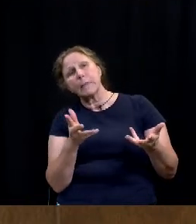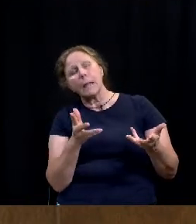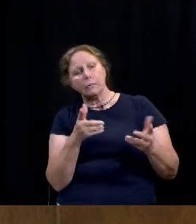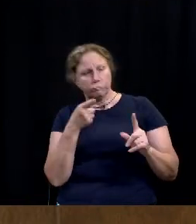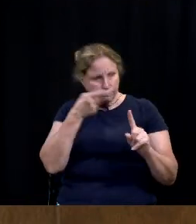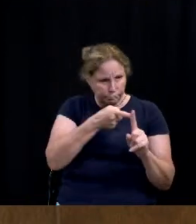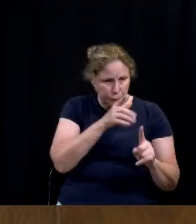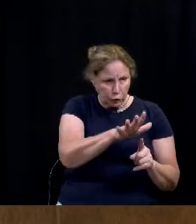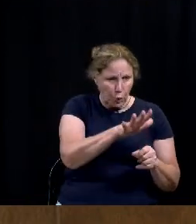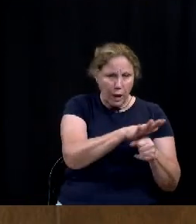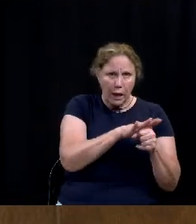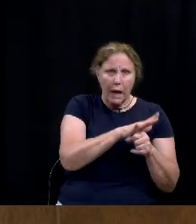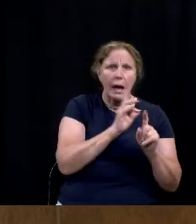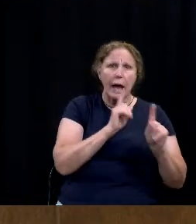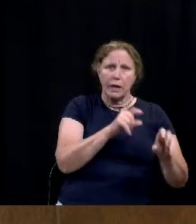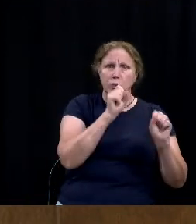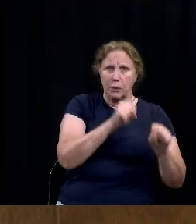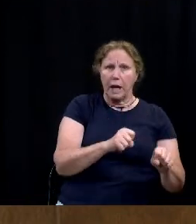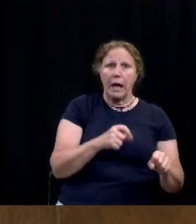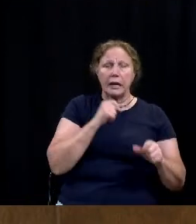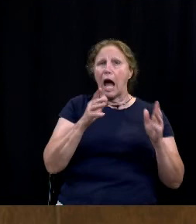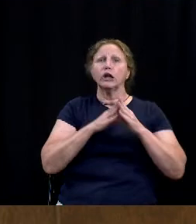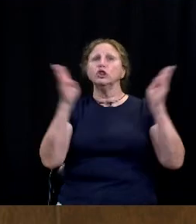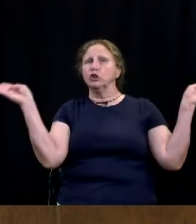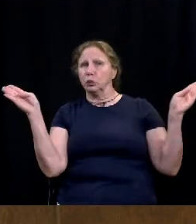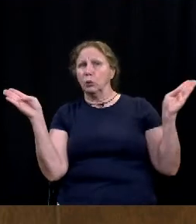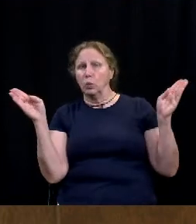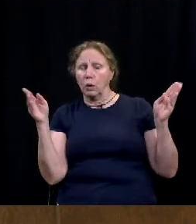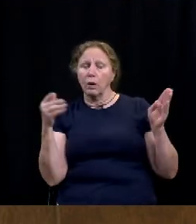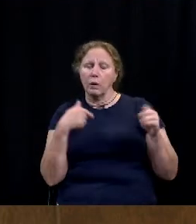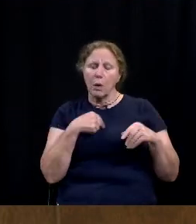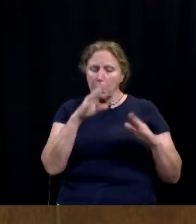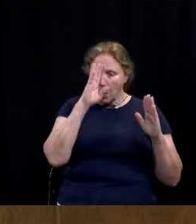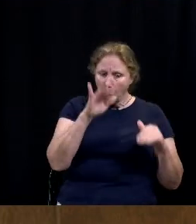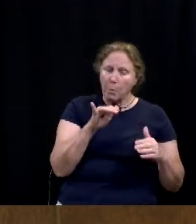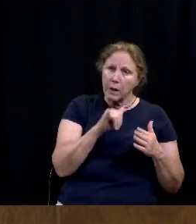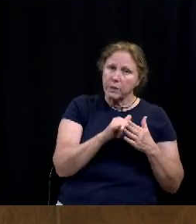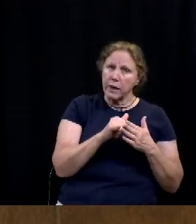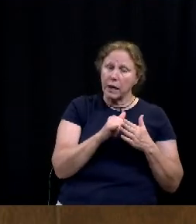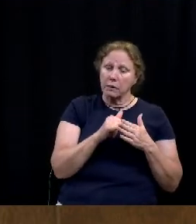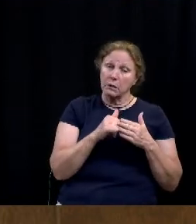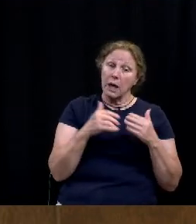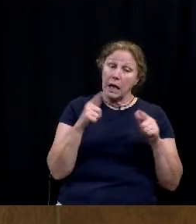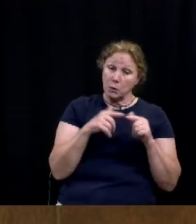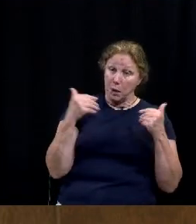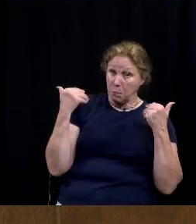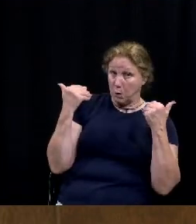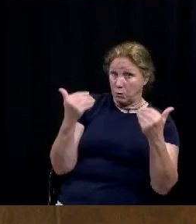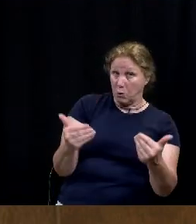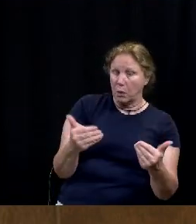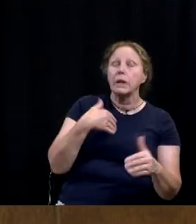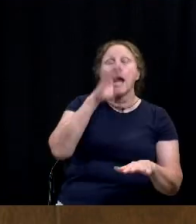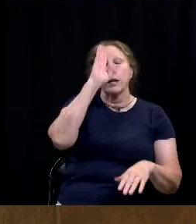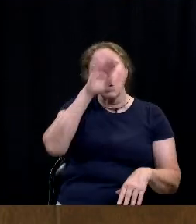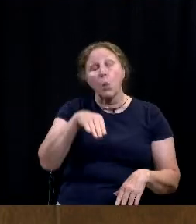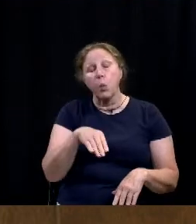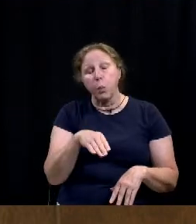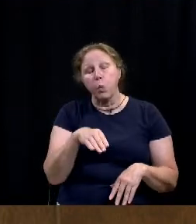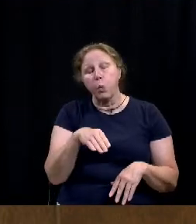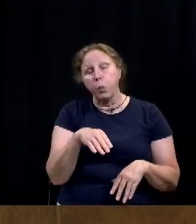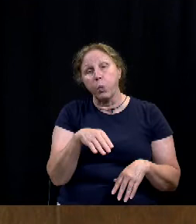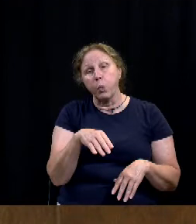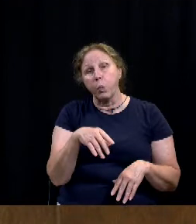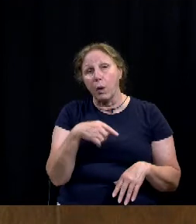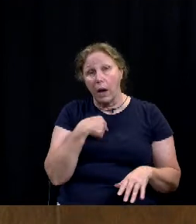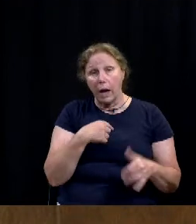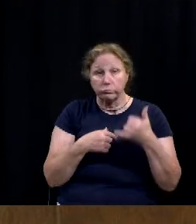district specific so i'm hoping that that perhaps going forward you know and i know you know i i pick up the